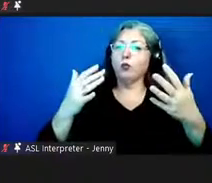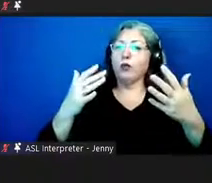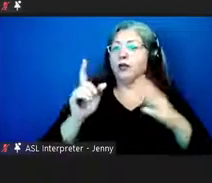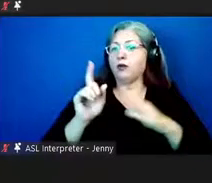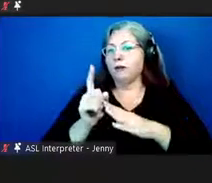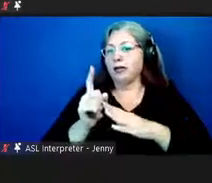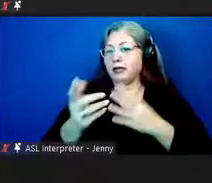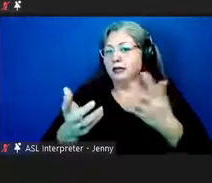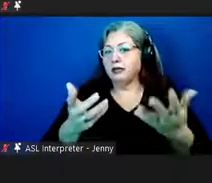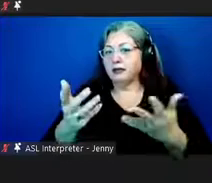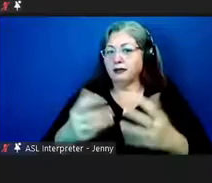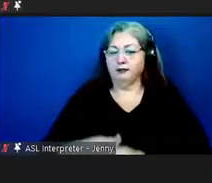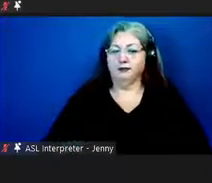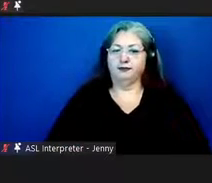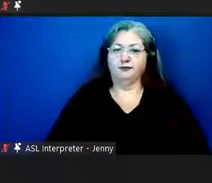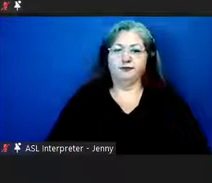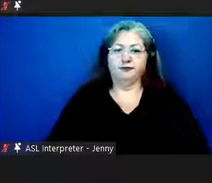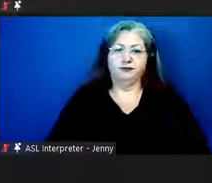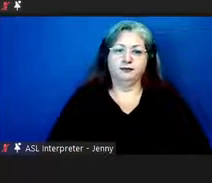or so